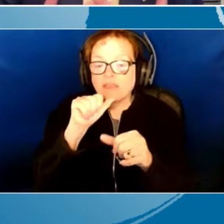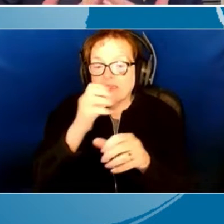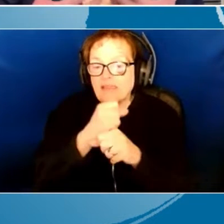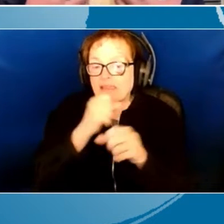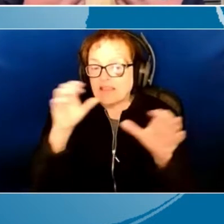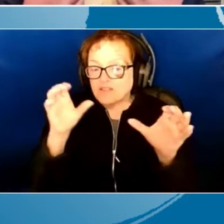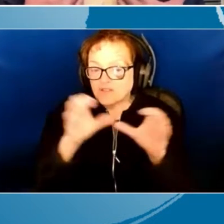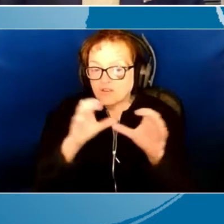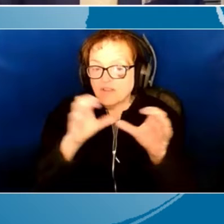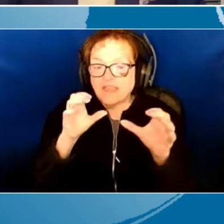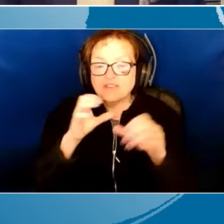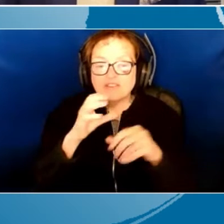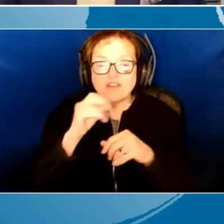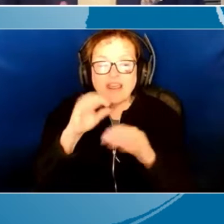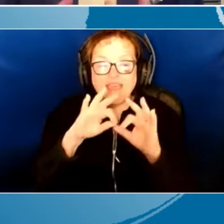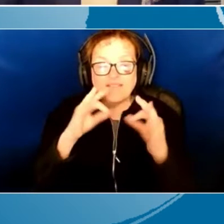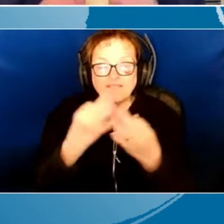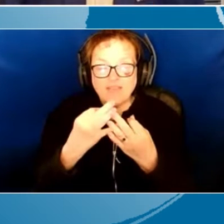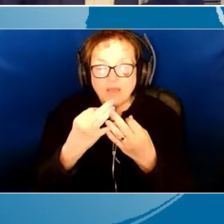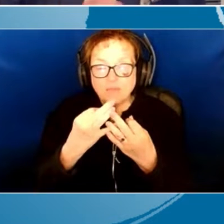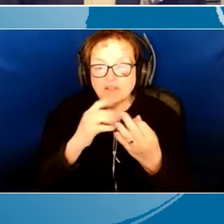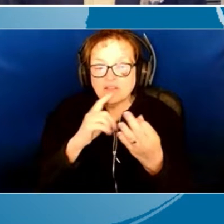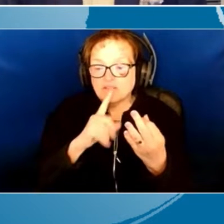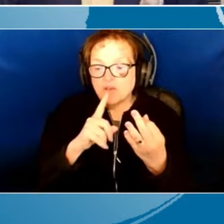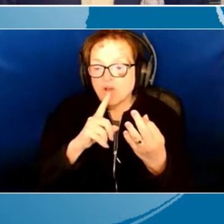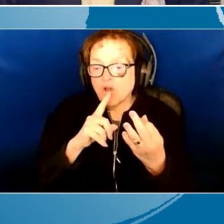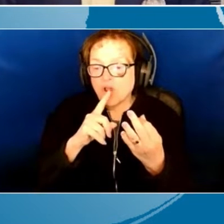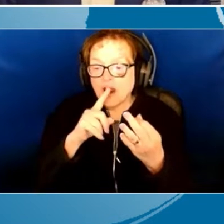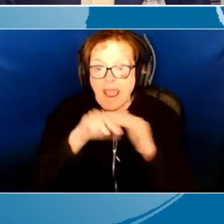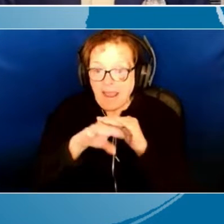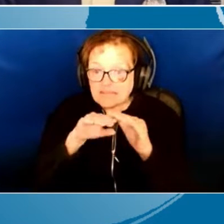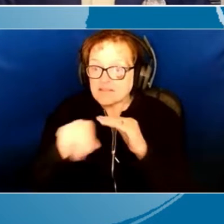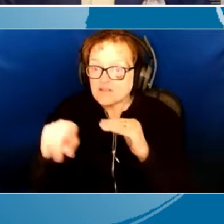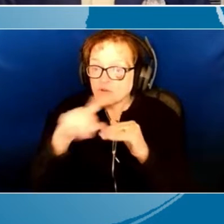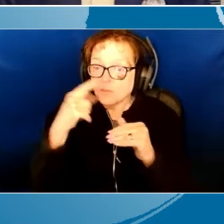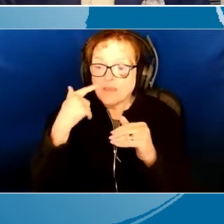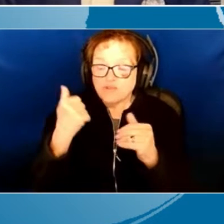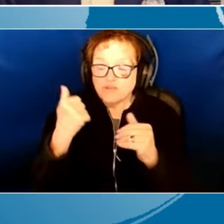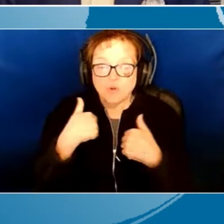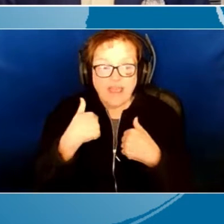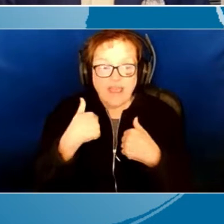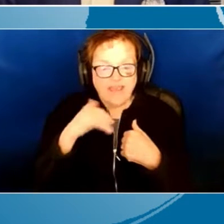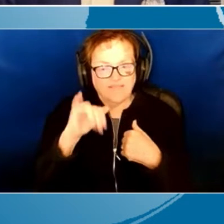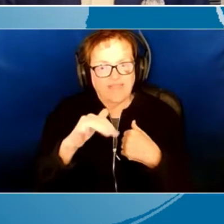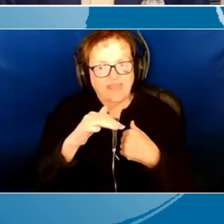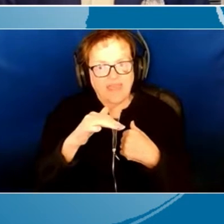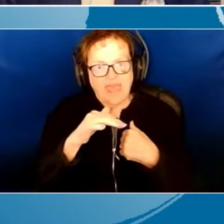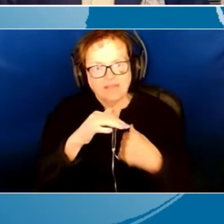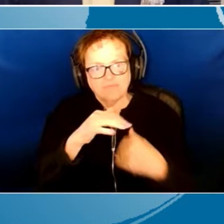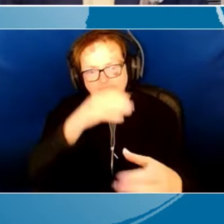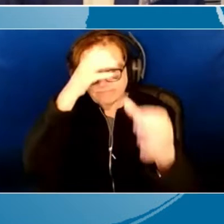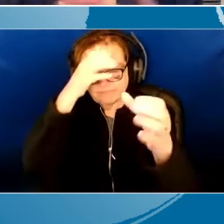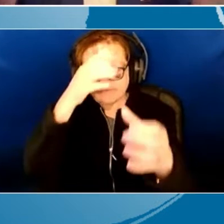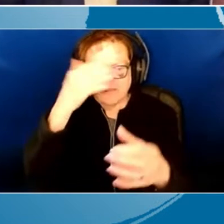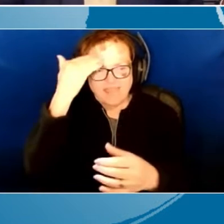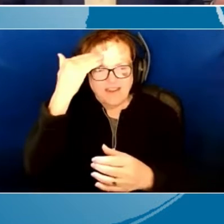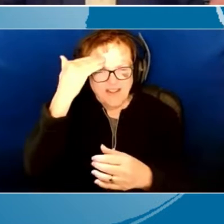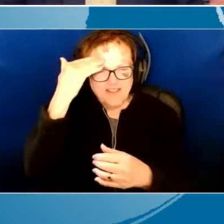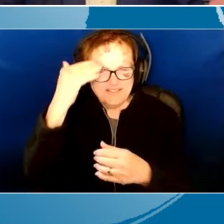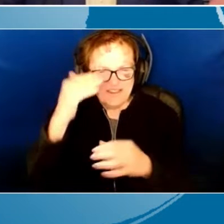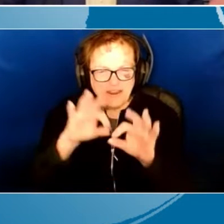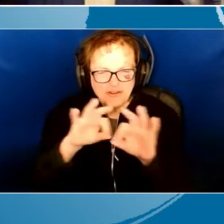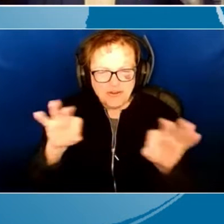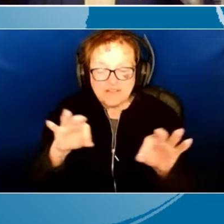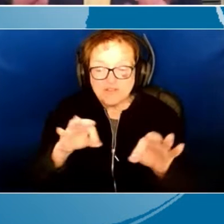And the families are accessing you because you have this knowledge, this certification, these degrees. So you're an